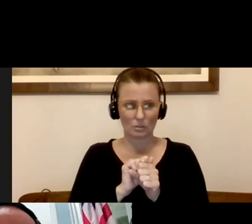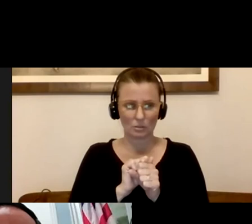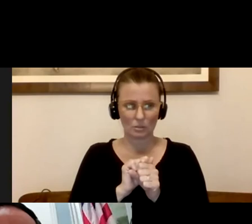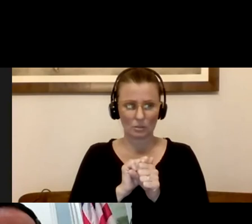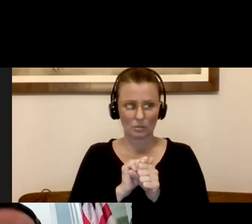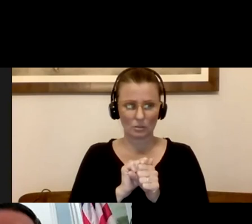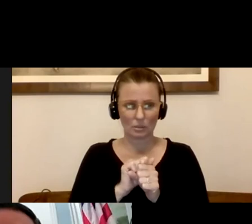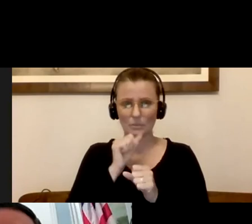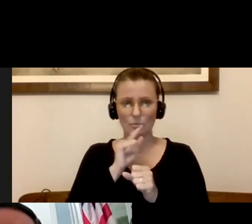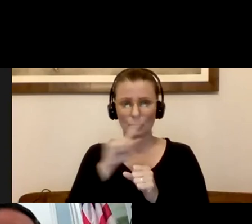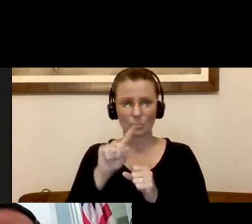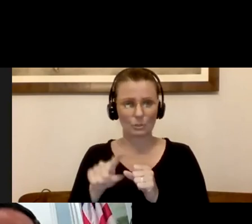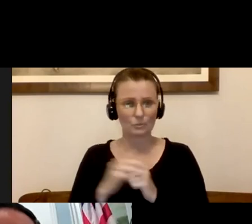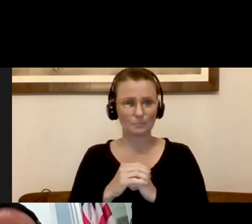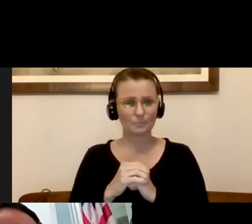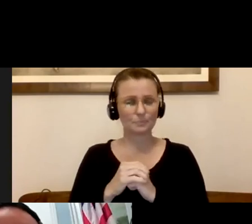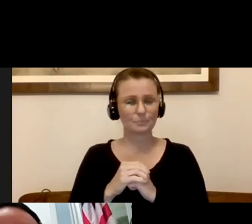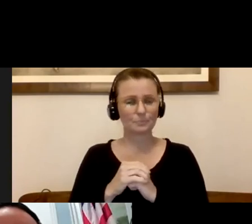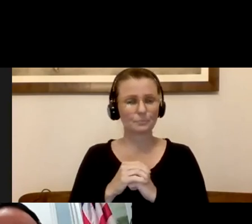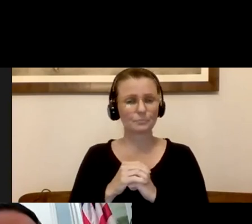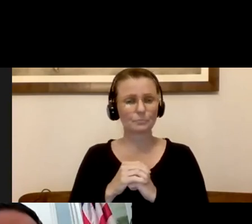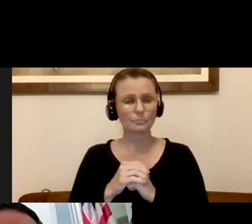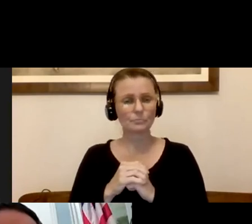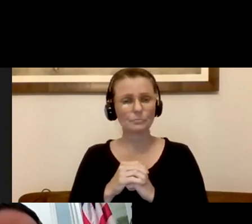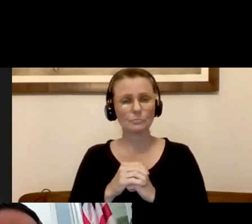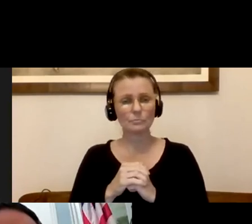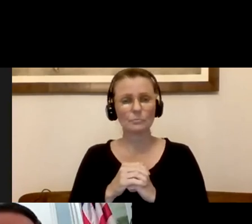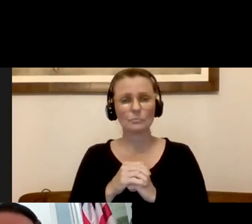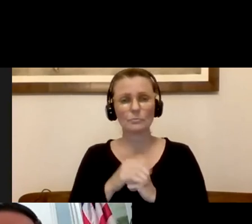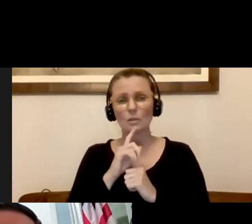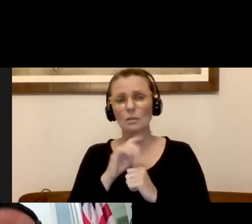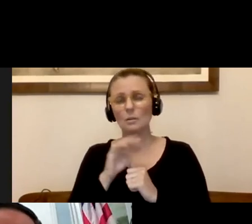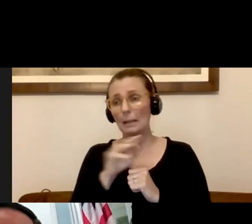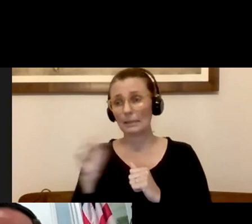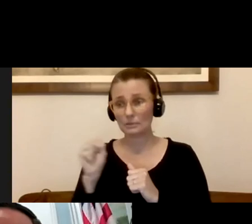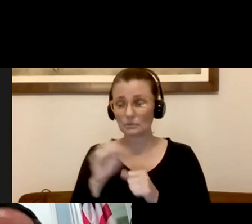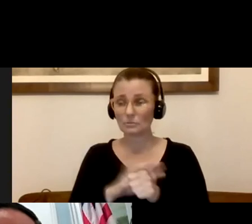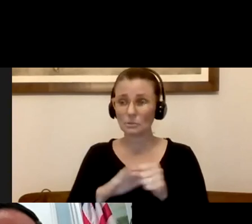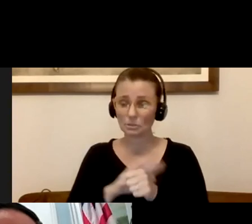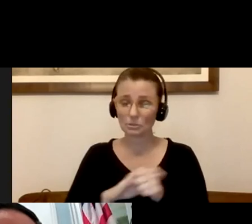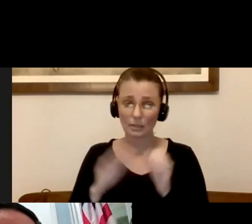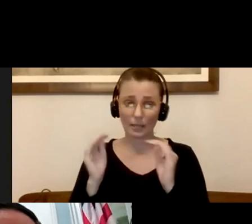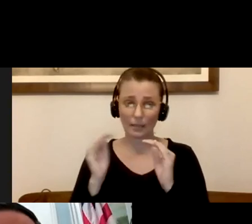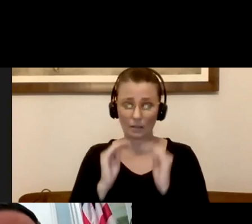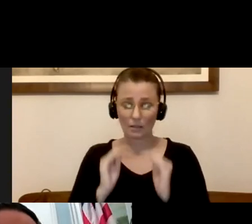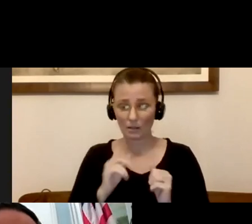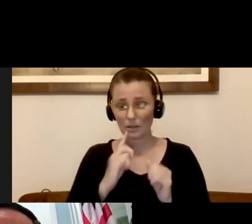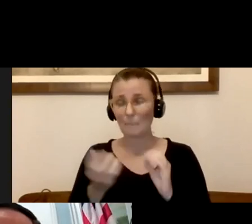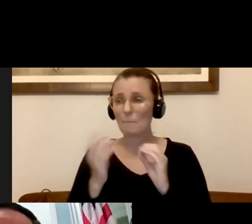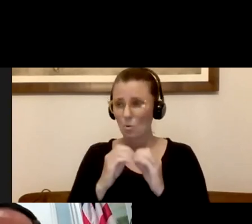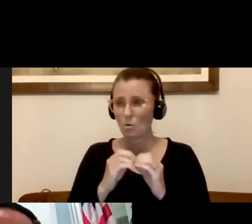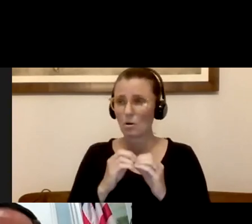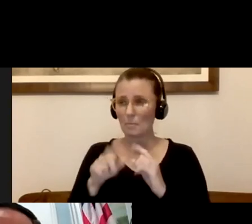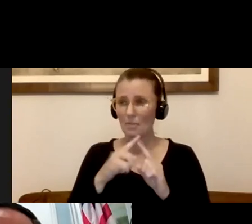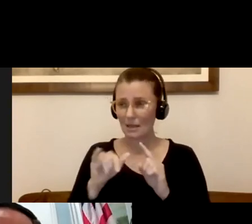it's being discussed more intensely. Chris, at the commonwealth and regional level, and we're hearing the same concerns. So more to come from that, Doug,